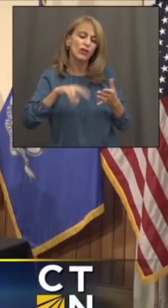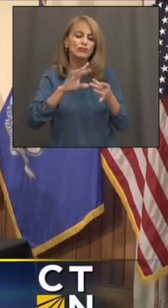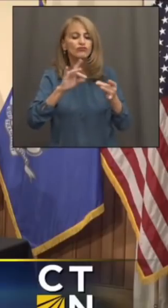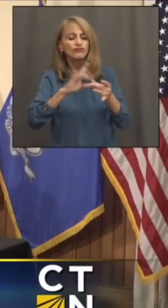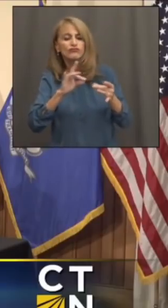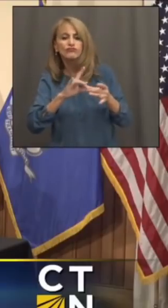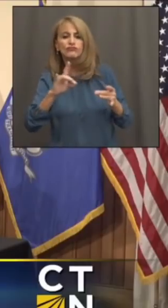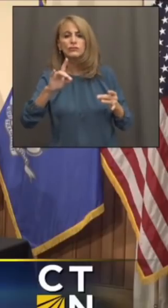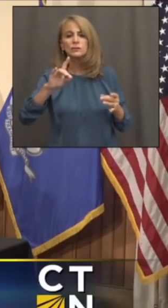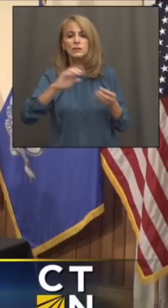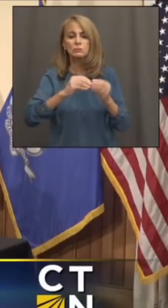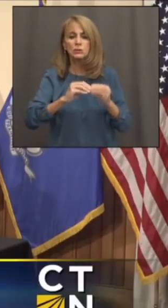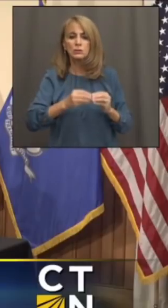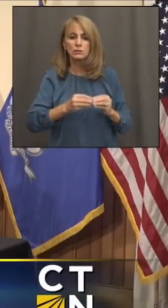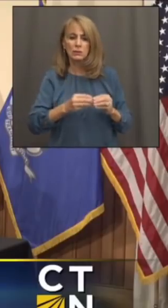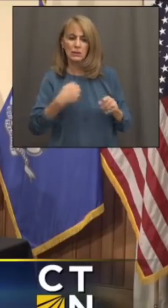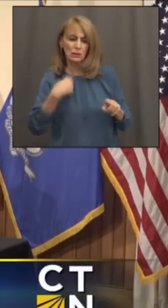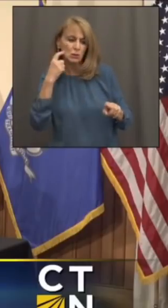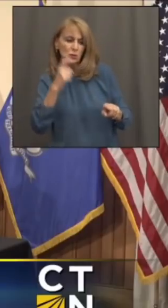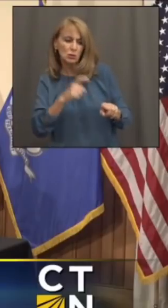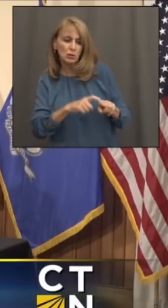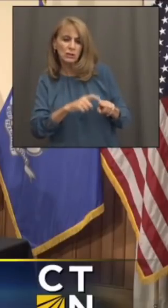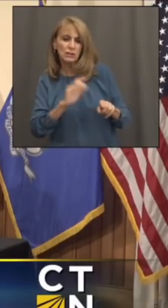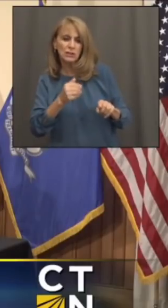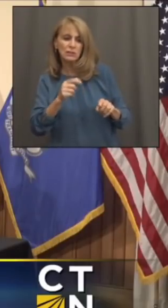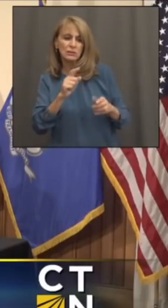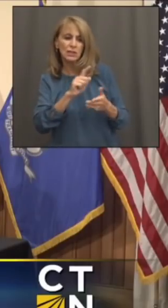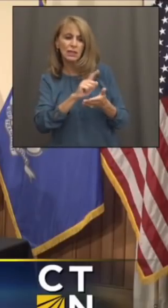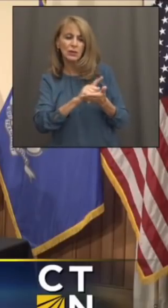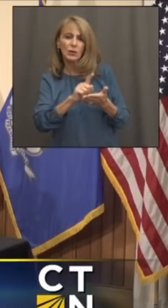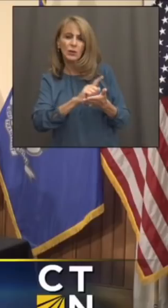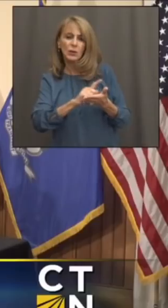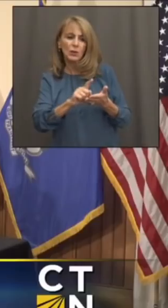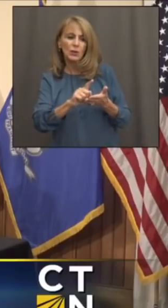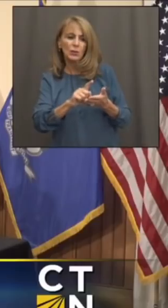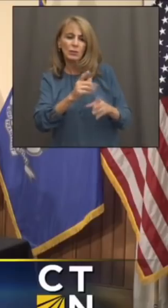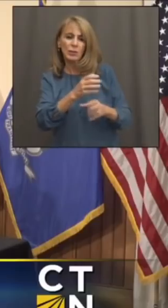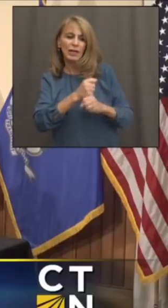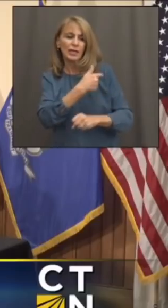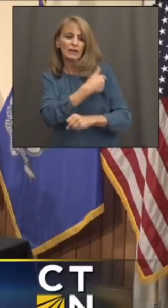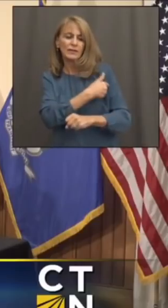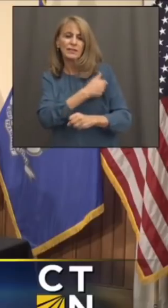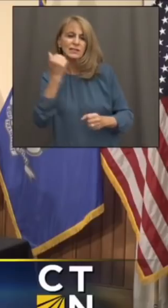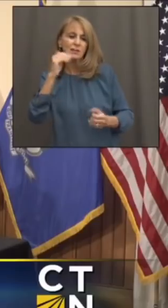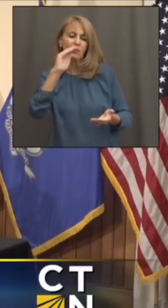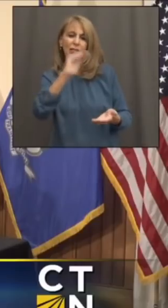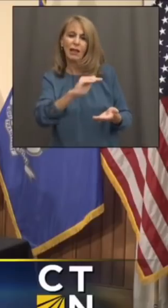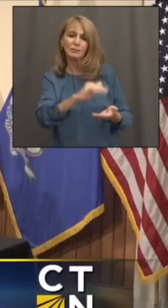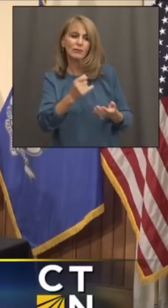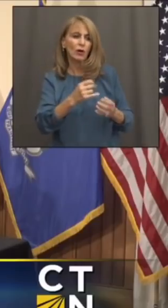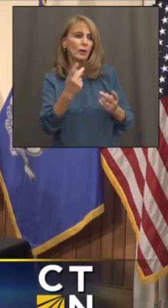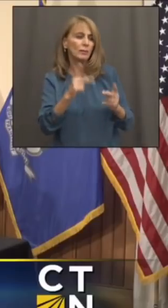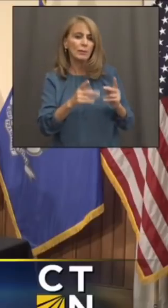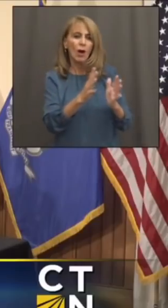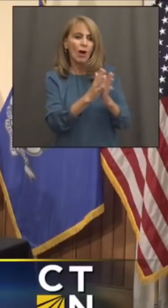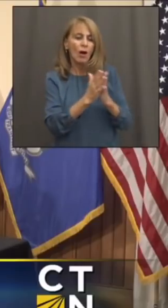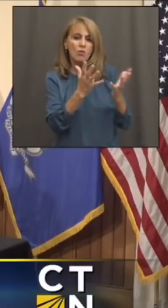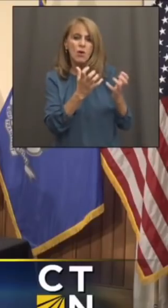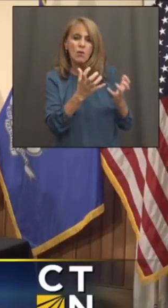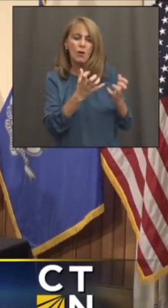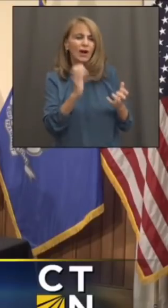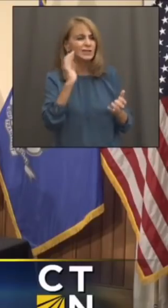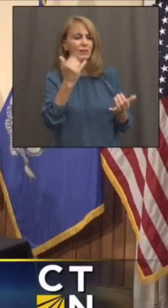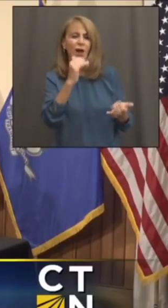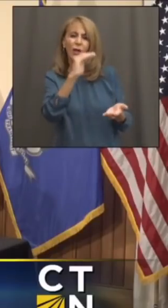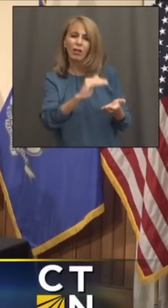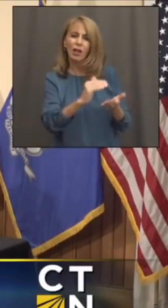like there's been about a 20 percent decline in weekly vaccinations from the April 10th to the 17th. And I'm just wondering,